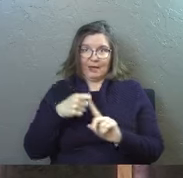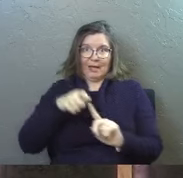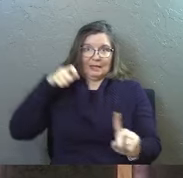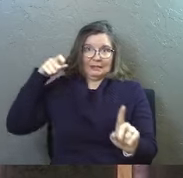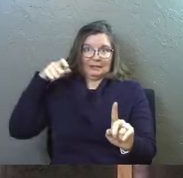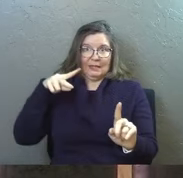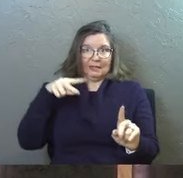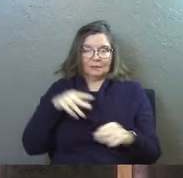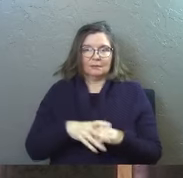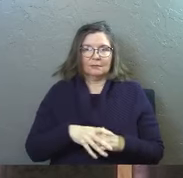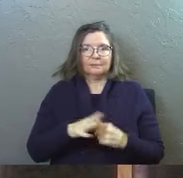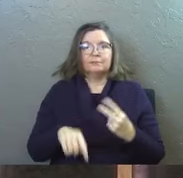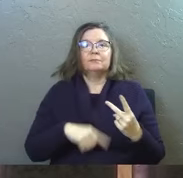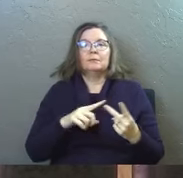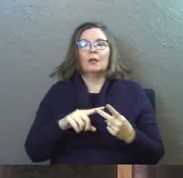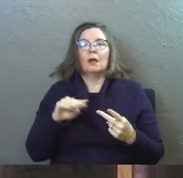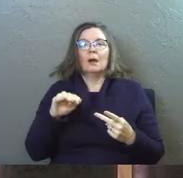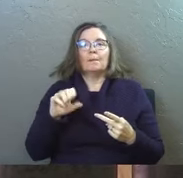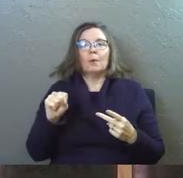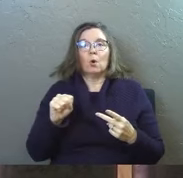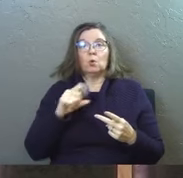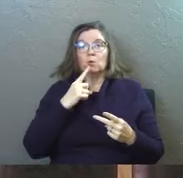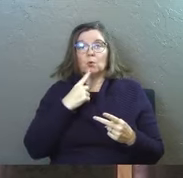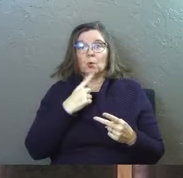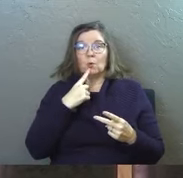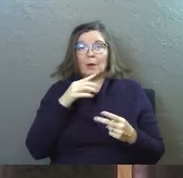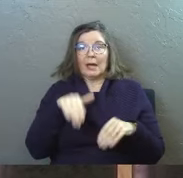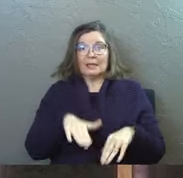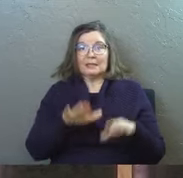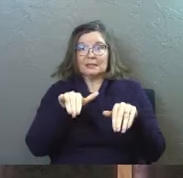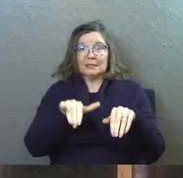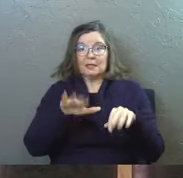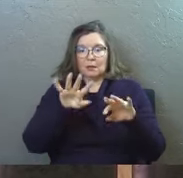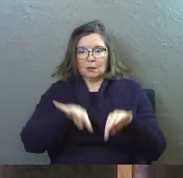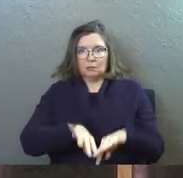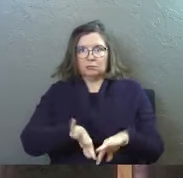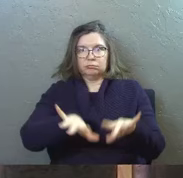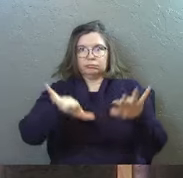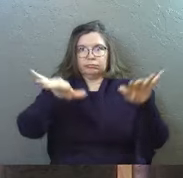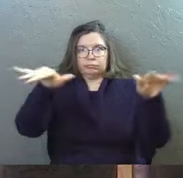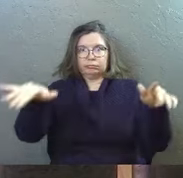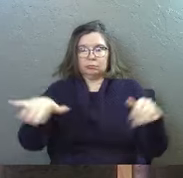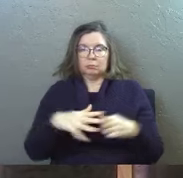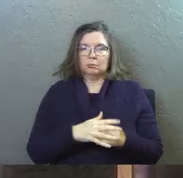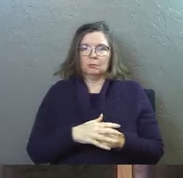Moses parts the Red sea beautiful moment the